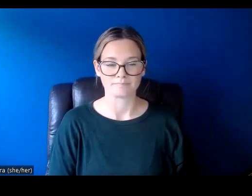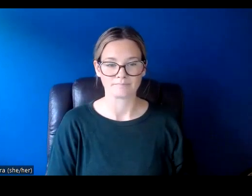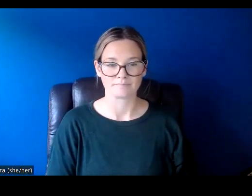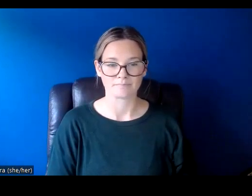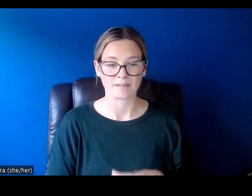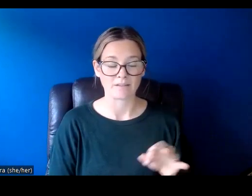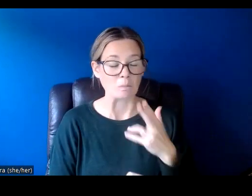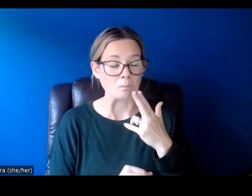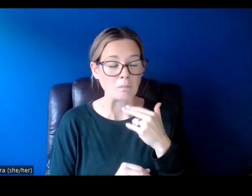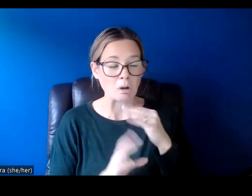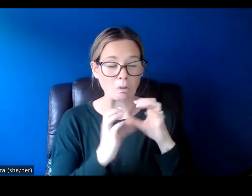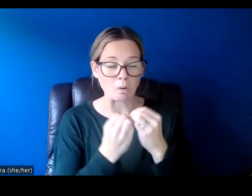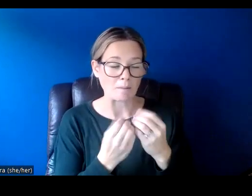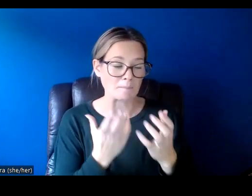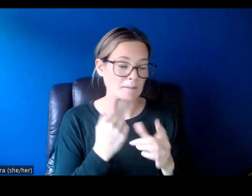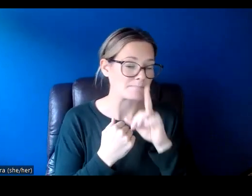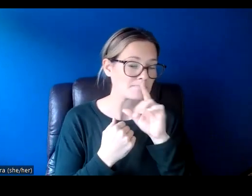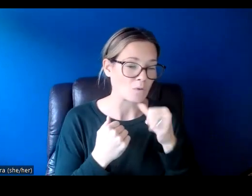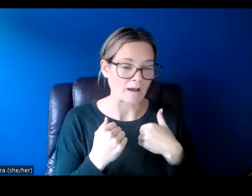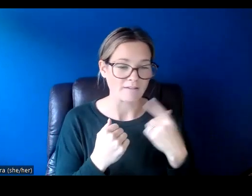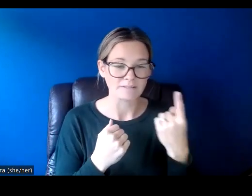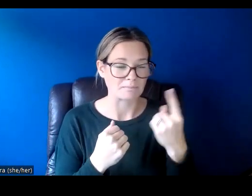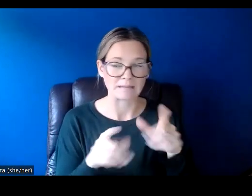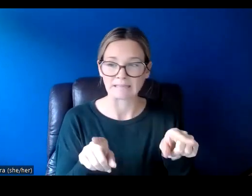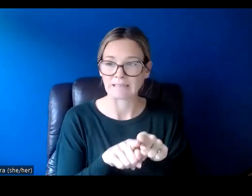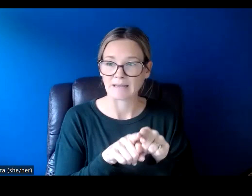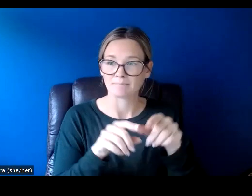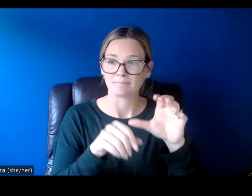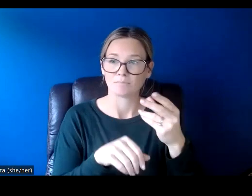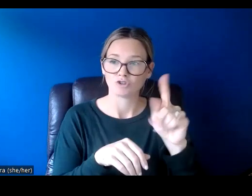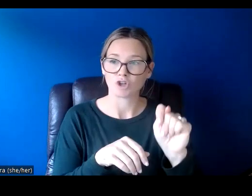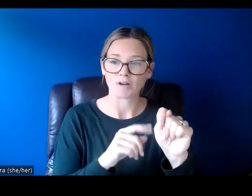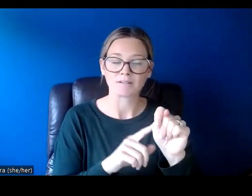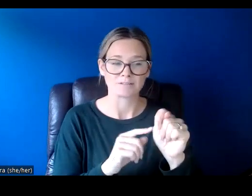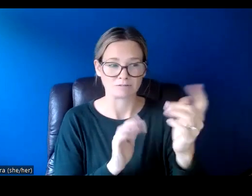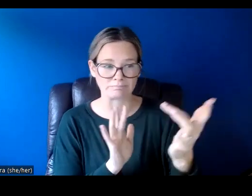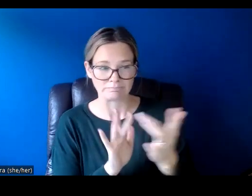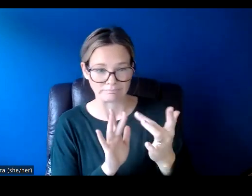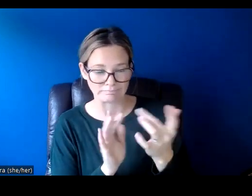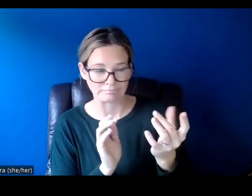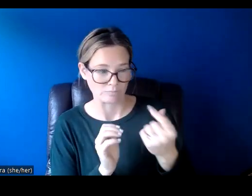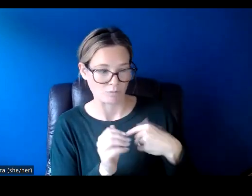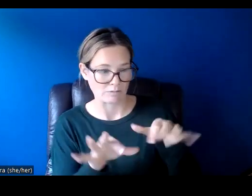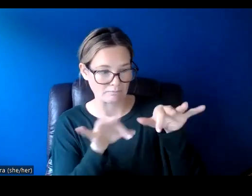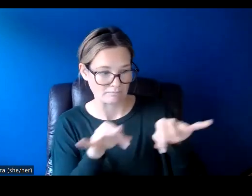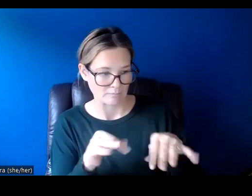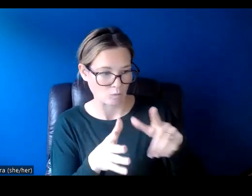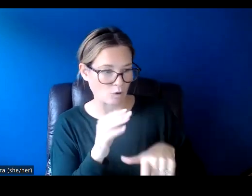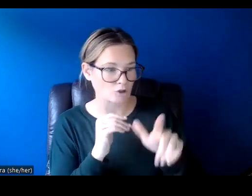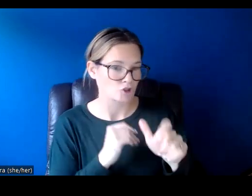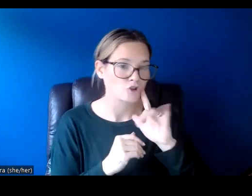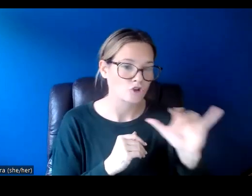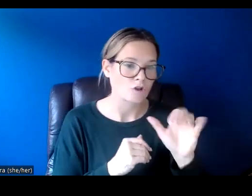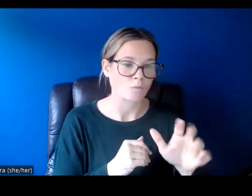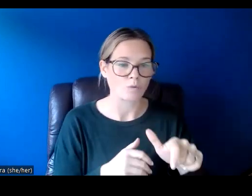if you're a smaller organization and maybe you don't have something like this, just reach out to us and we can talk to you about what this should be or what